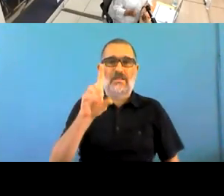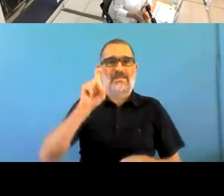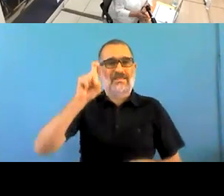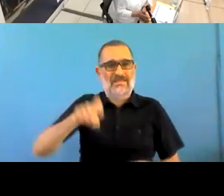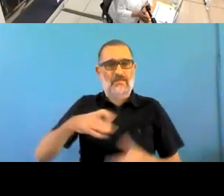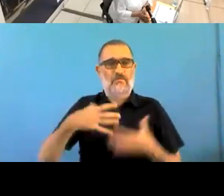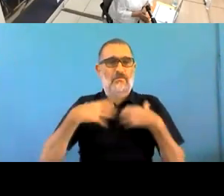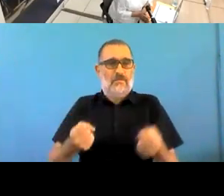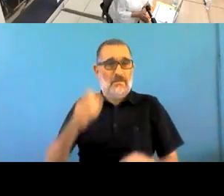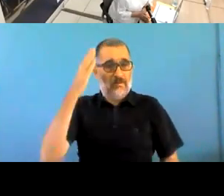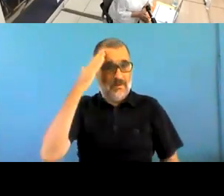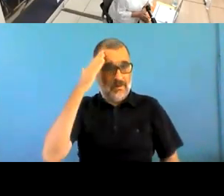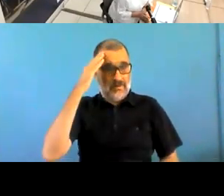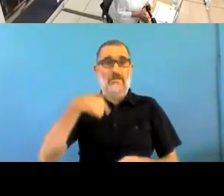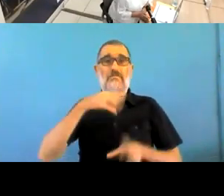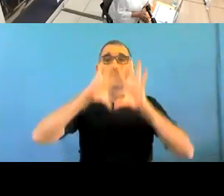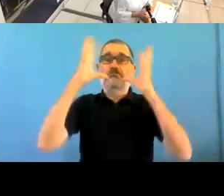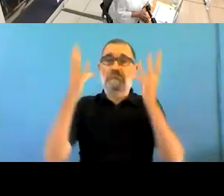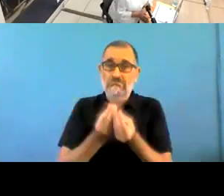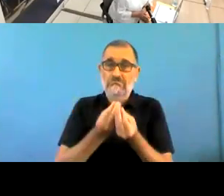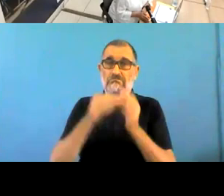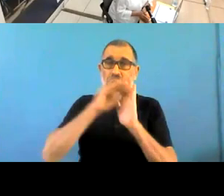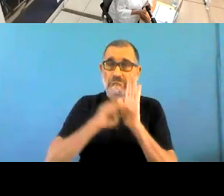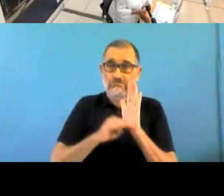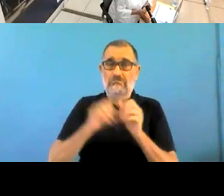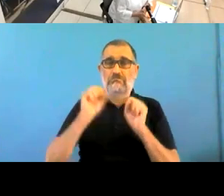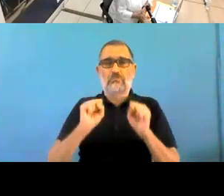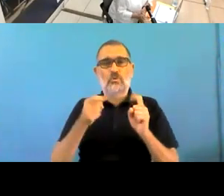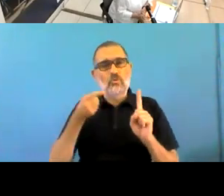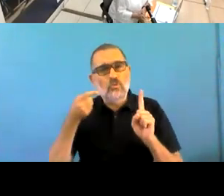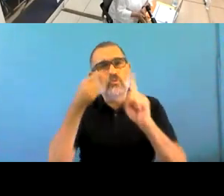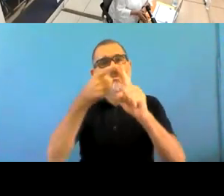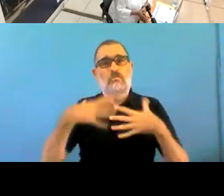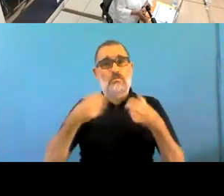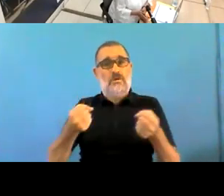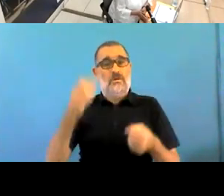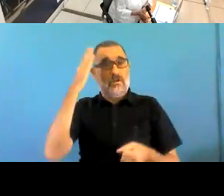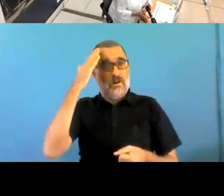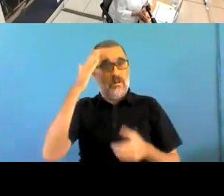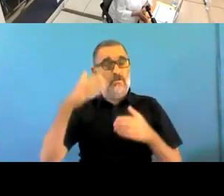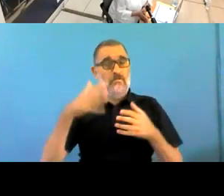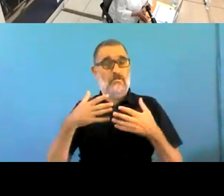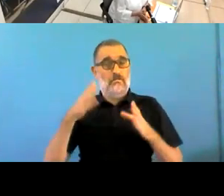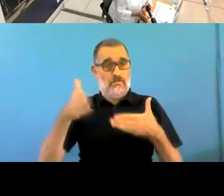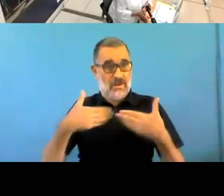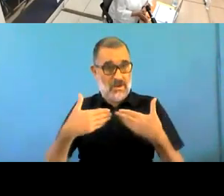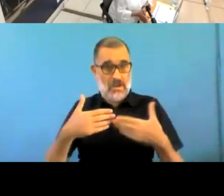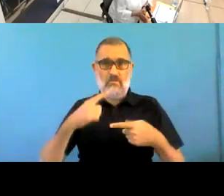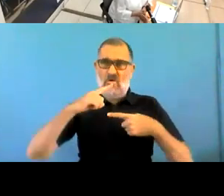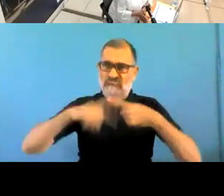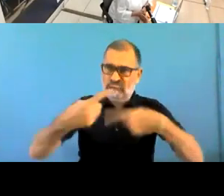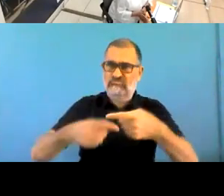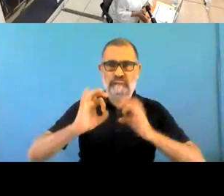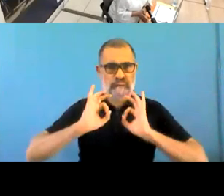overhaul the care provided for mental health in our public health facilities given the new